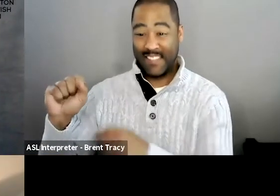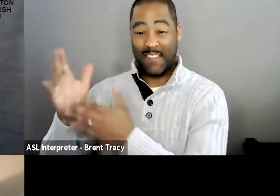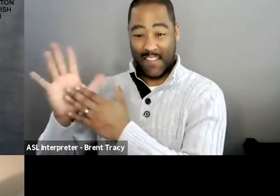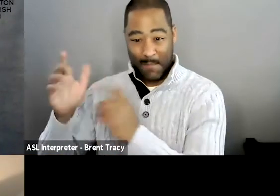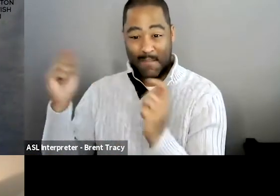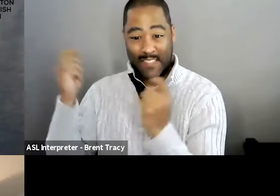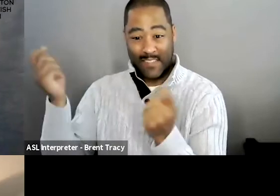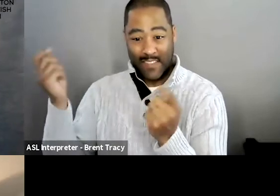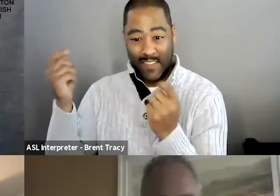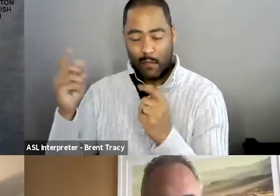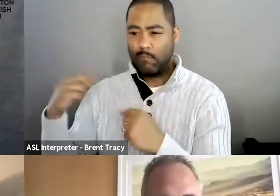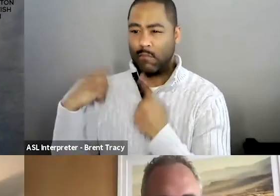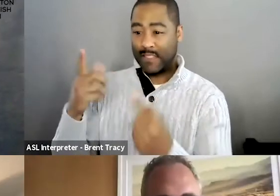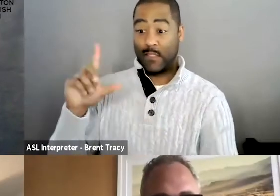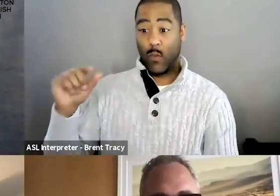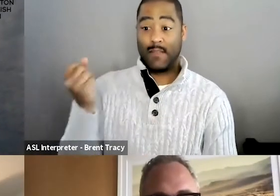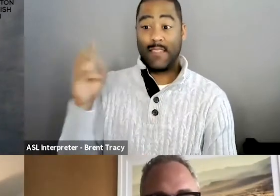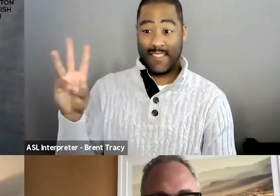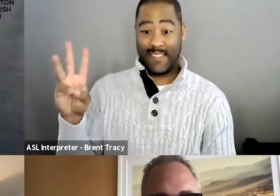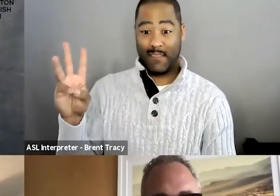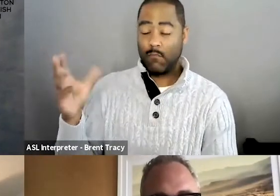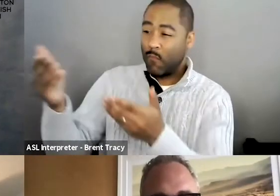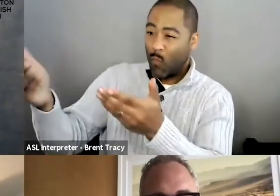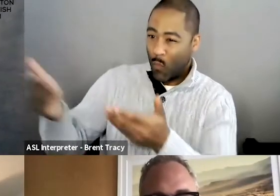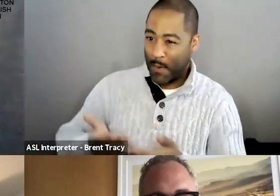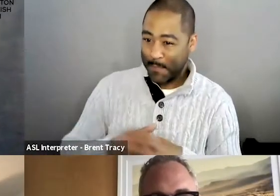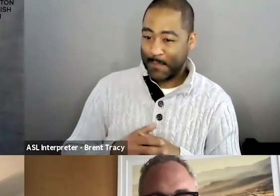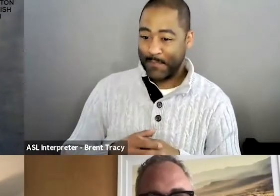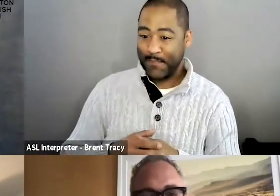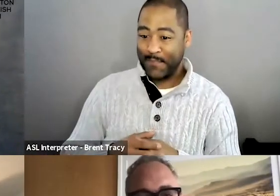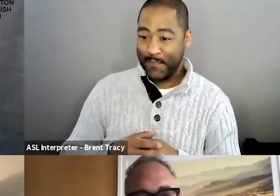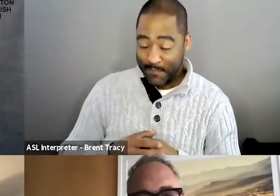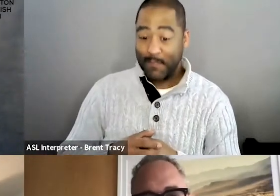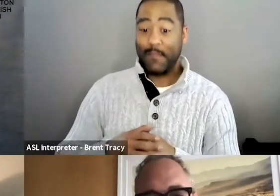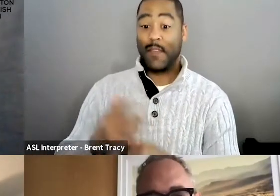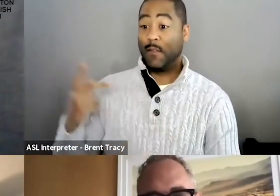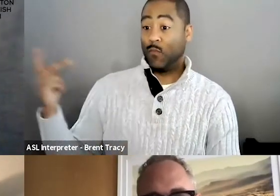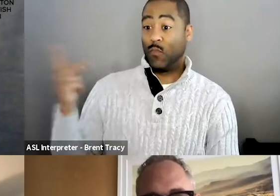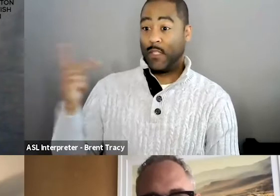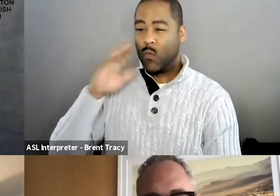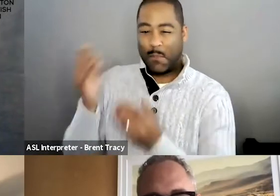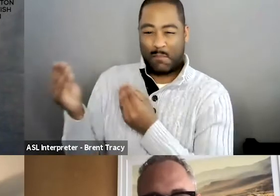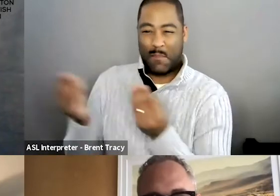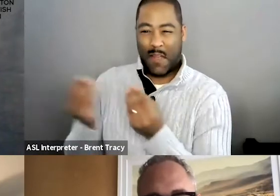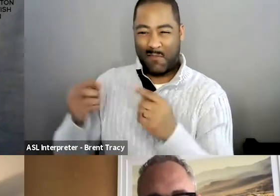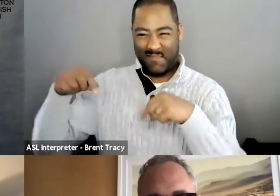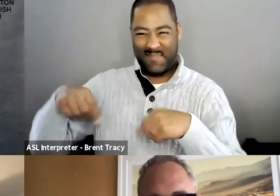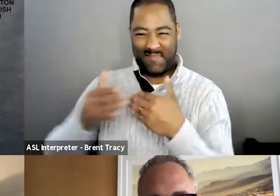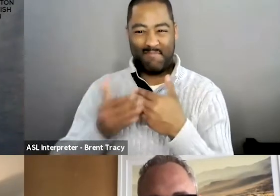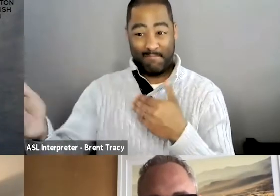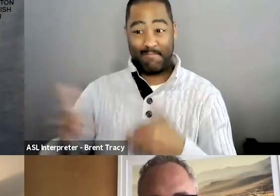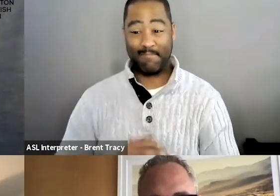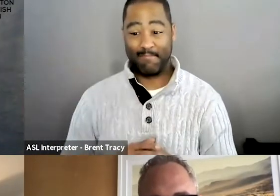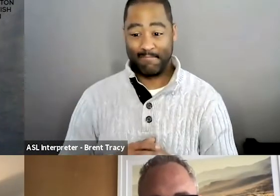Thank you. Great to be here. And we are both delighted to have with us today the makers of